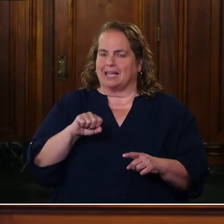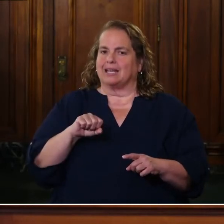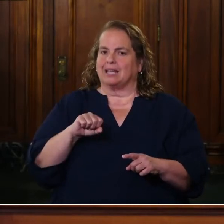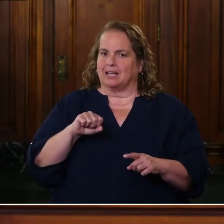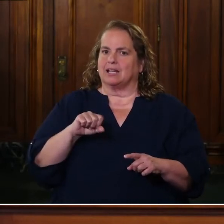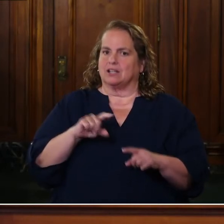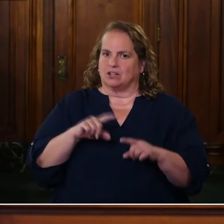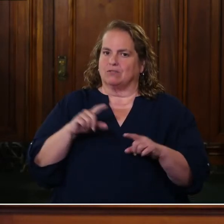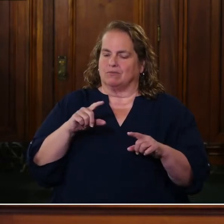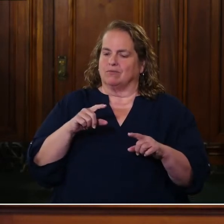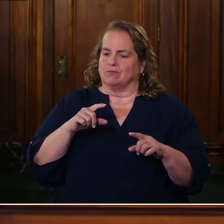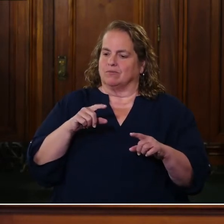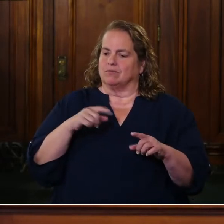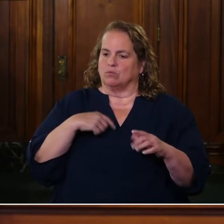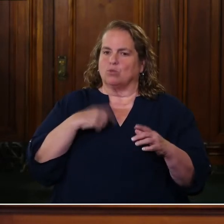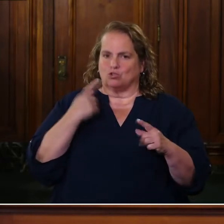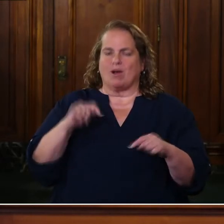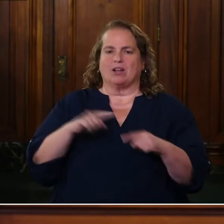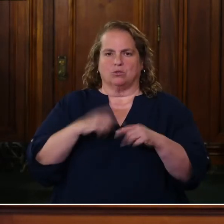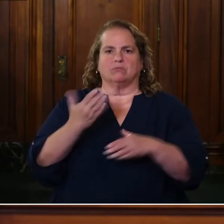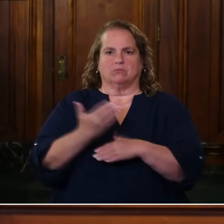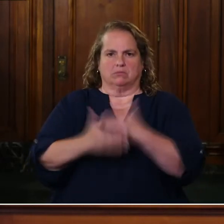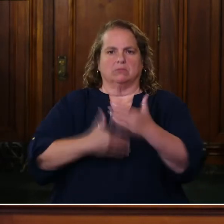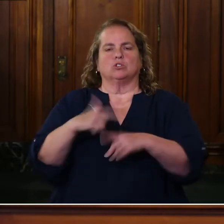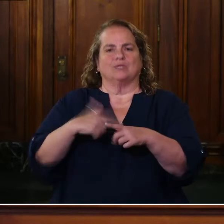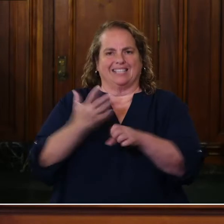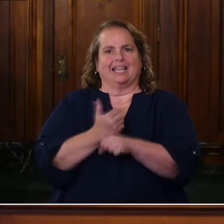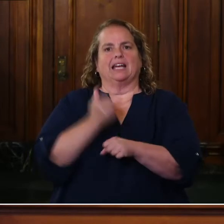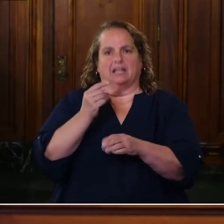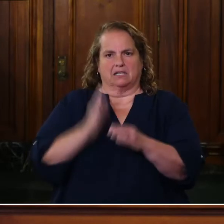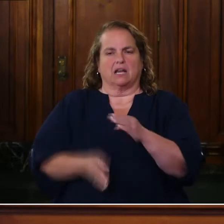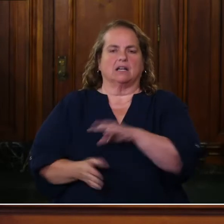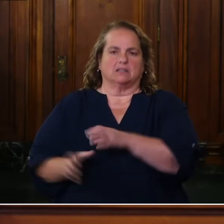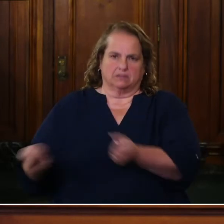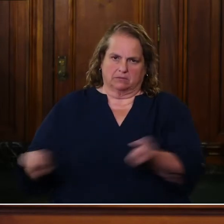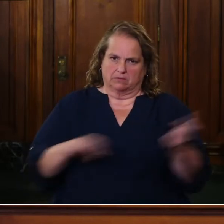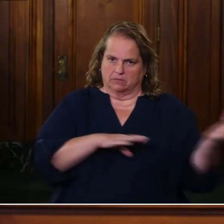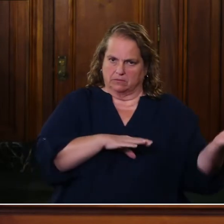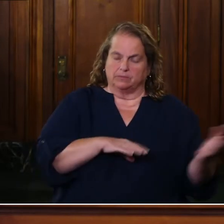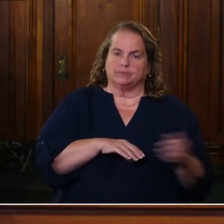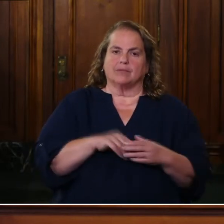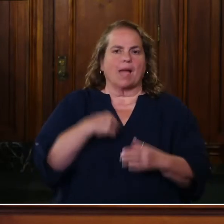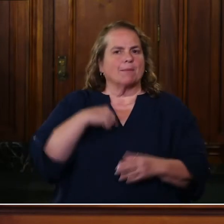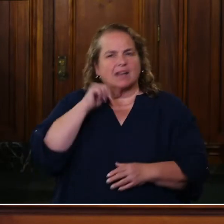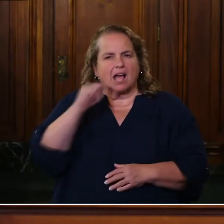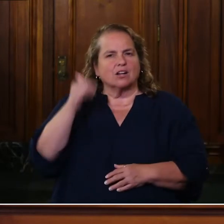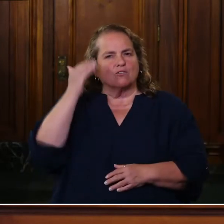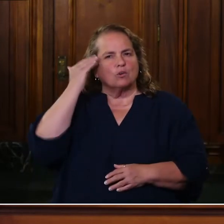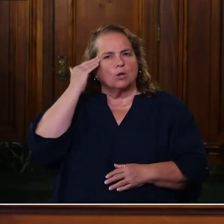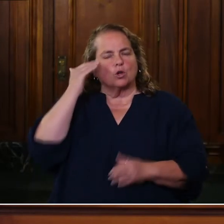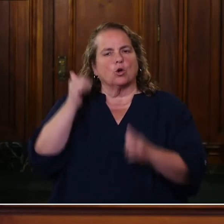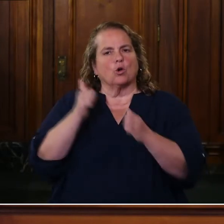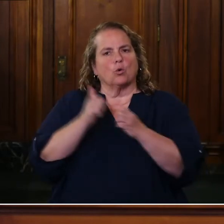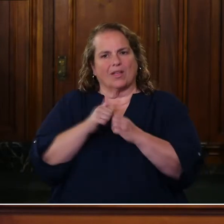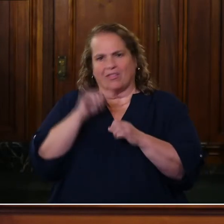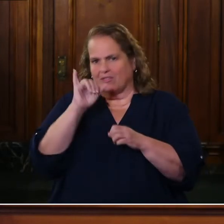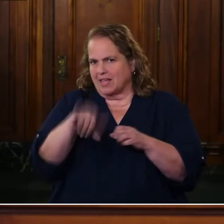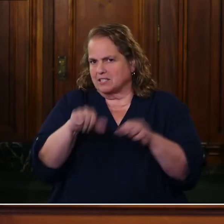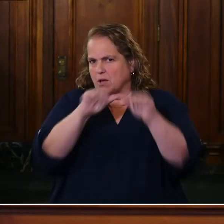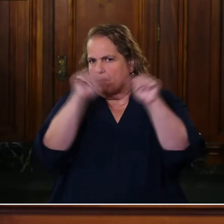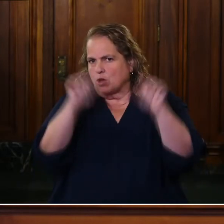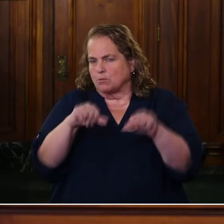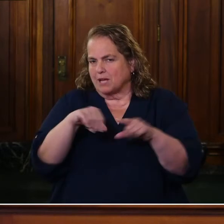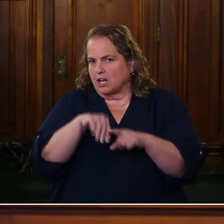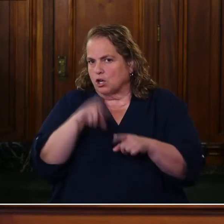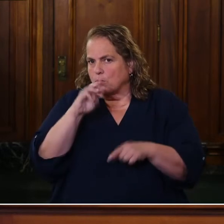get it done. Um, I'm not, um, familiar or familiar enough with this, uh, monument in Murray,